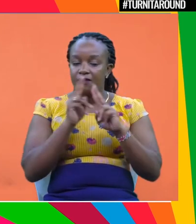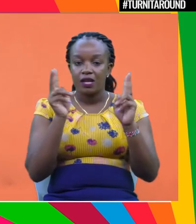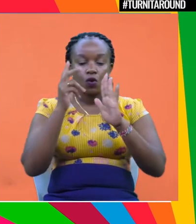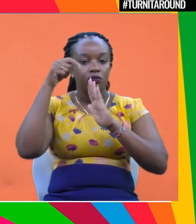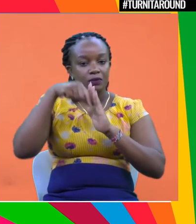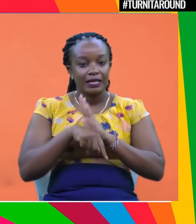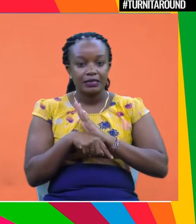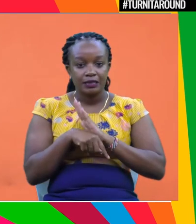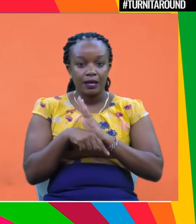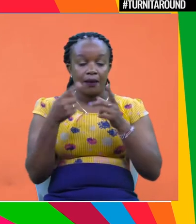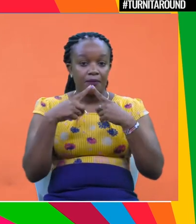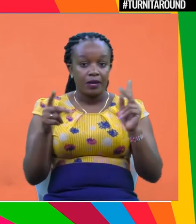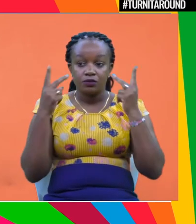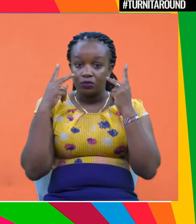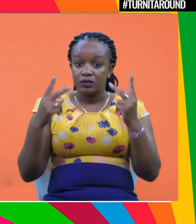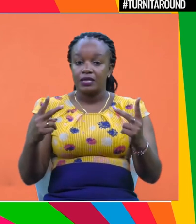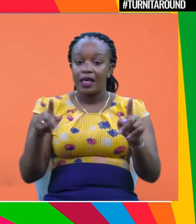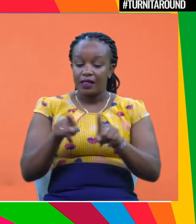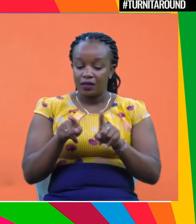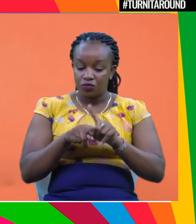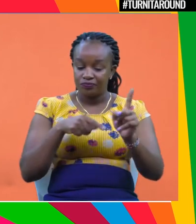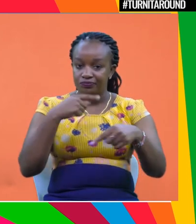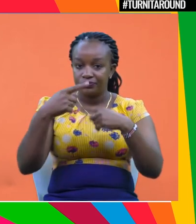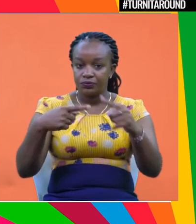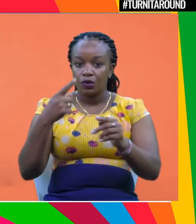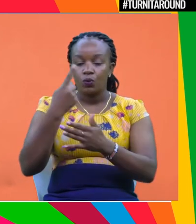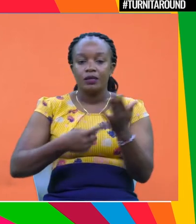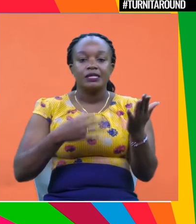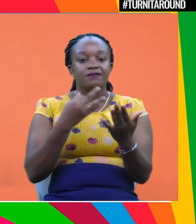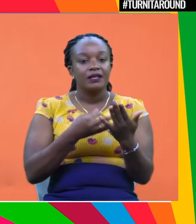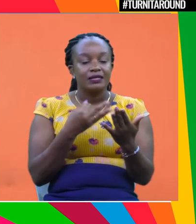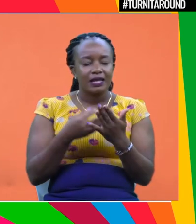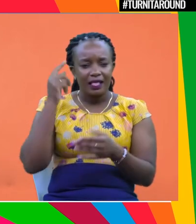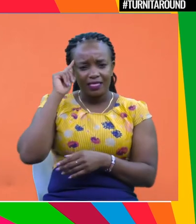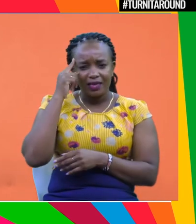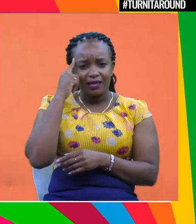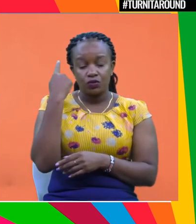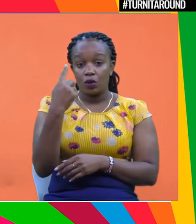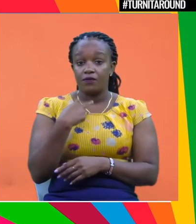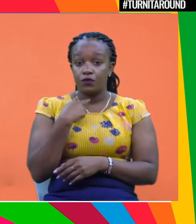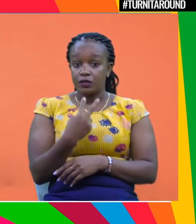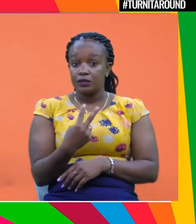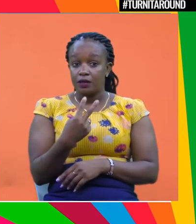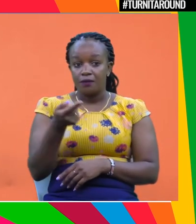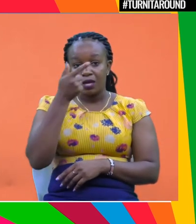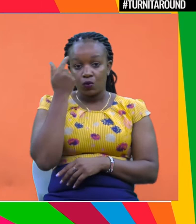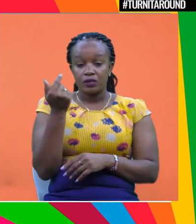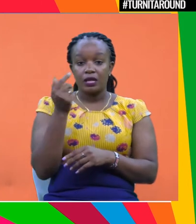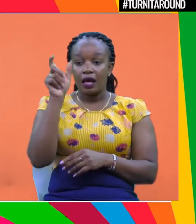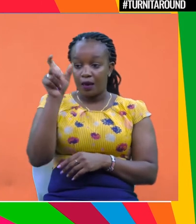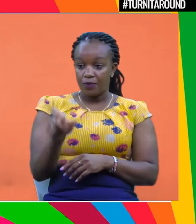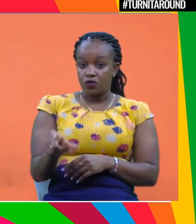very, very complex. But if you get down to it, what is financing? It's I think it's a voice because